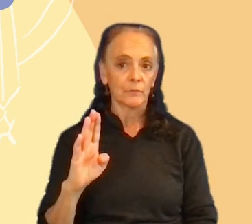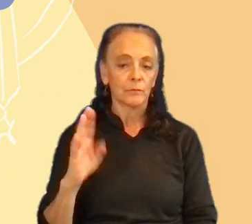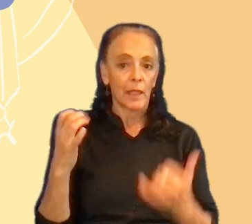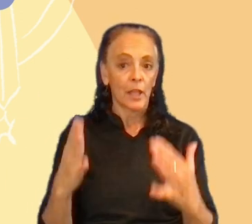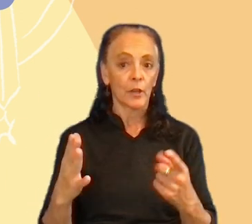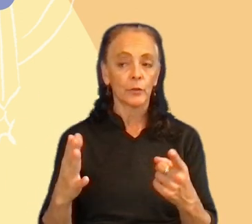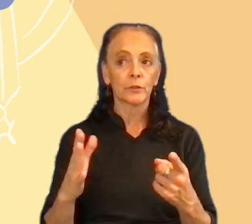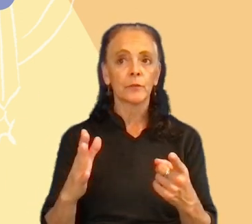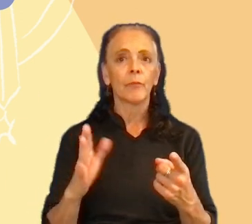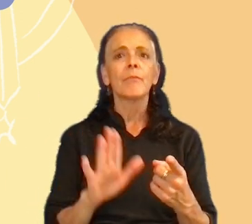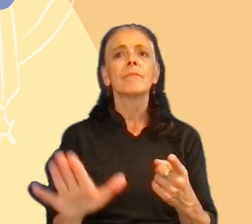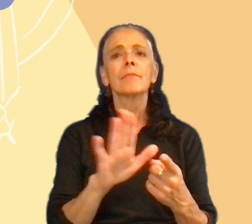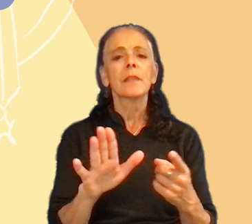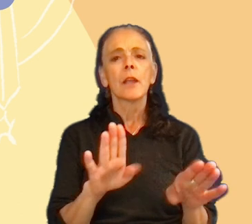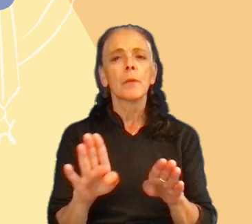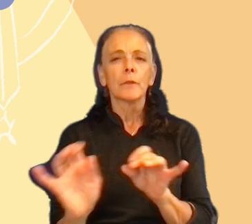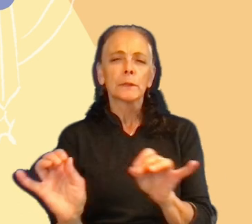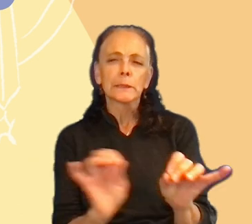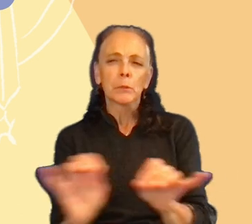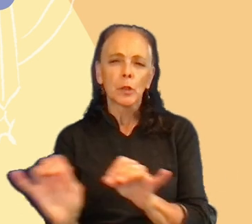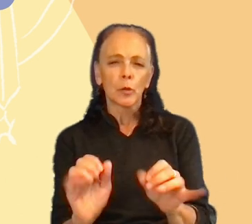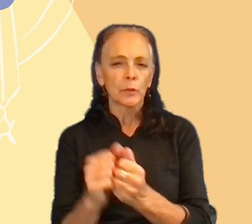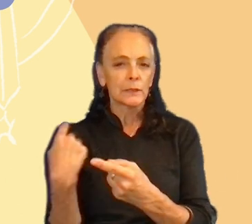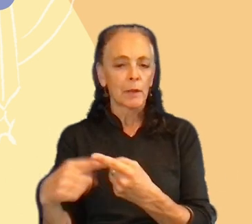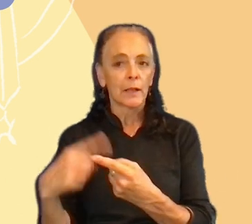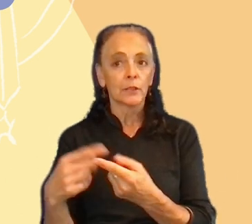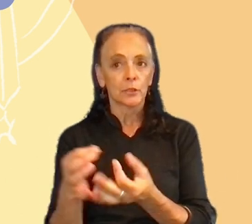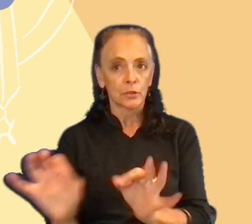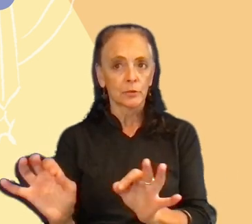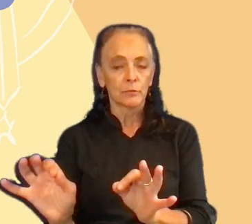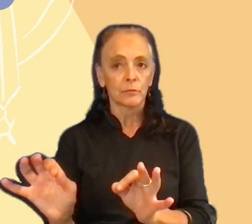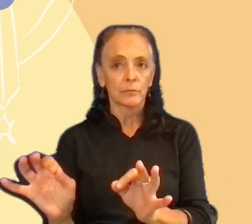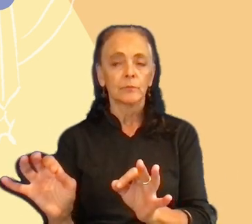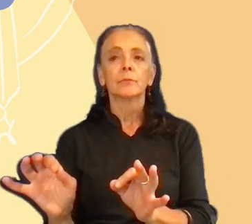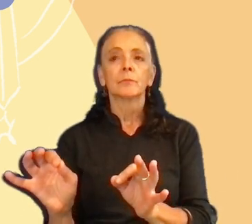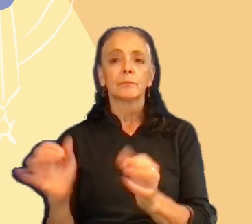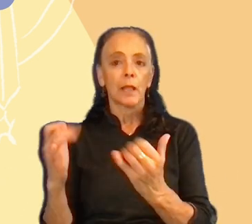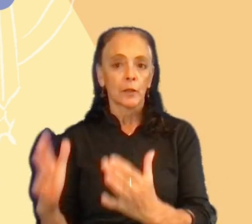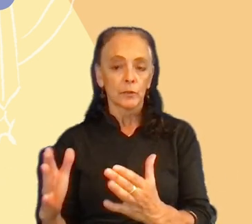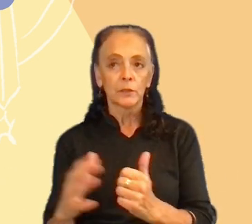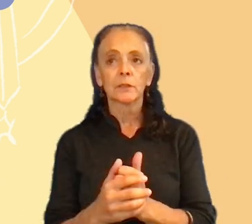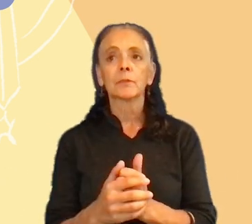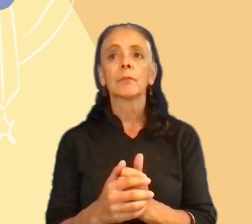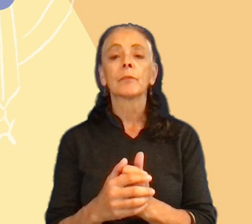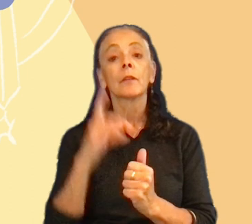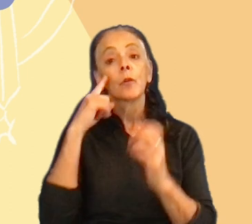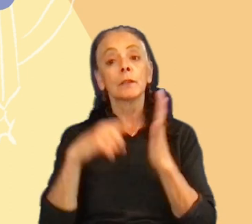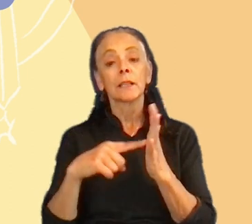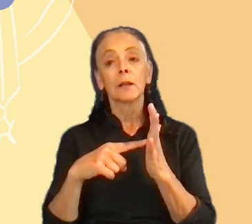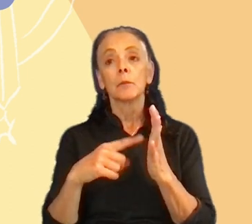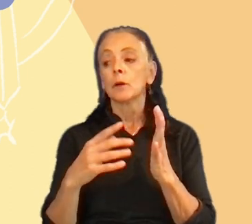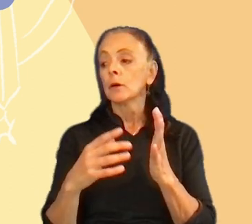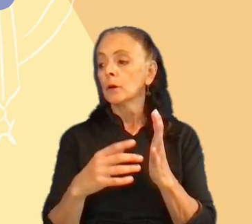a behavior similar to the Spanish ones, the Spanish speaker ones, such as they are friendly in